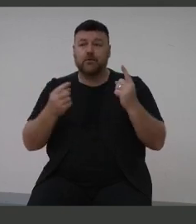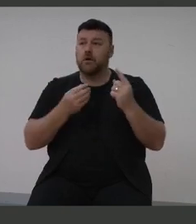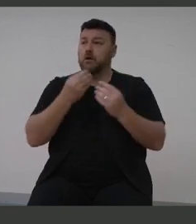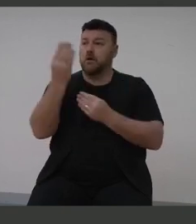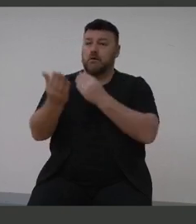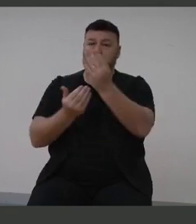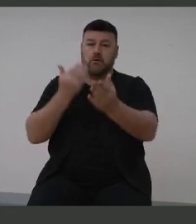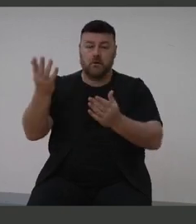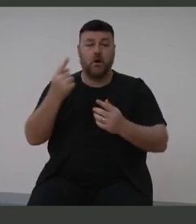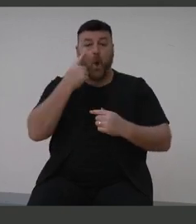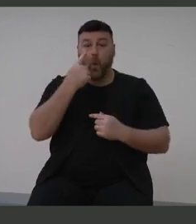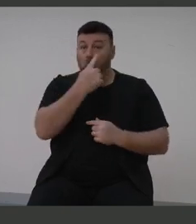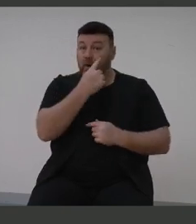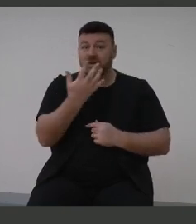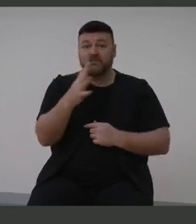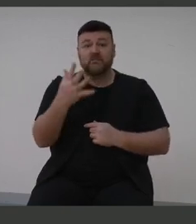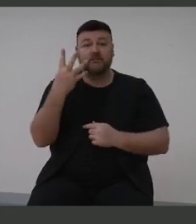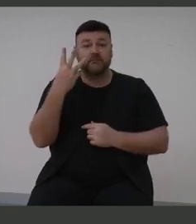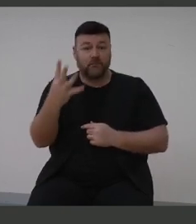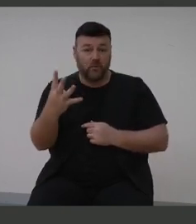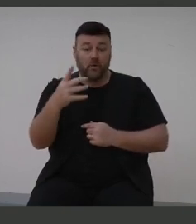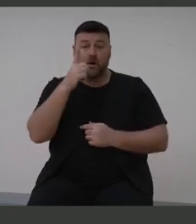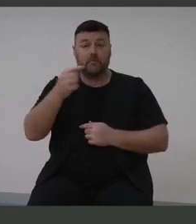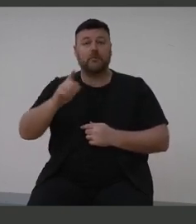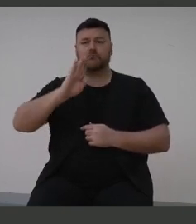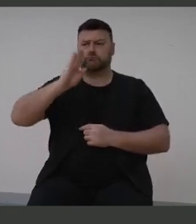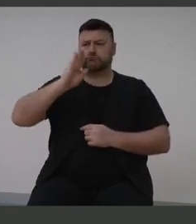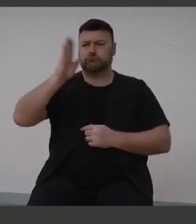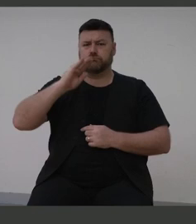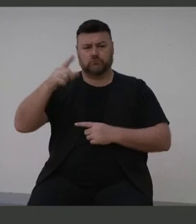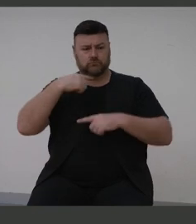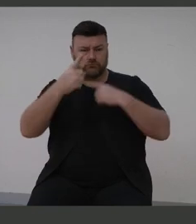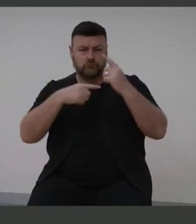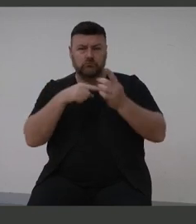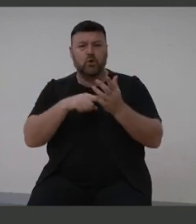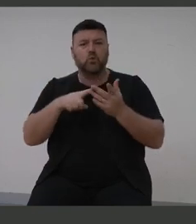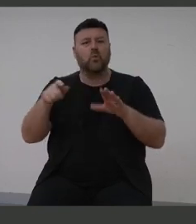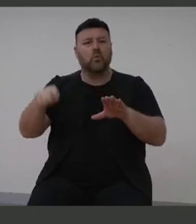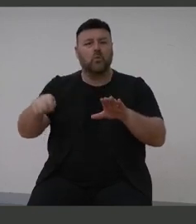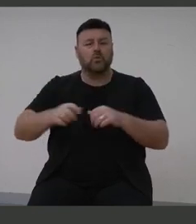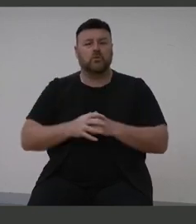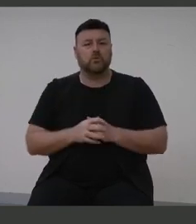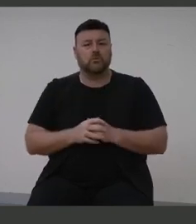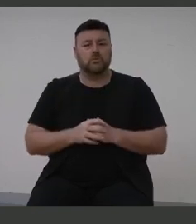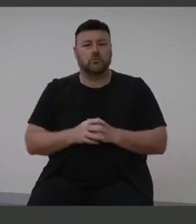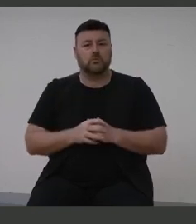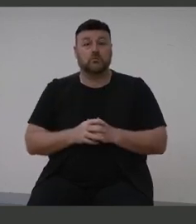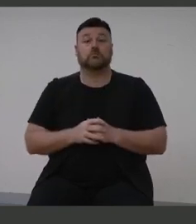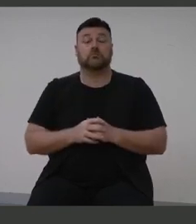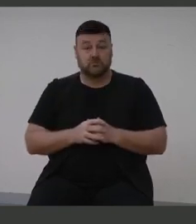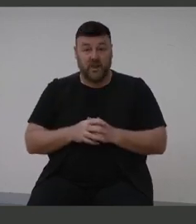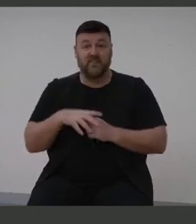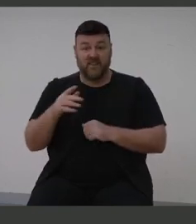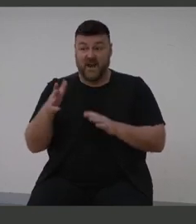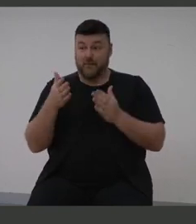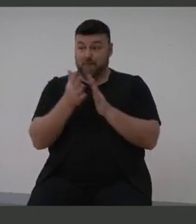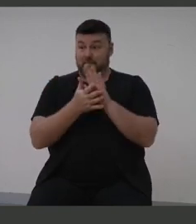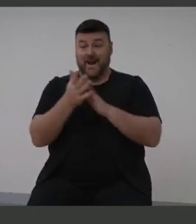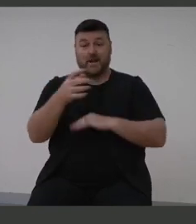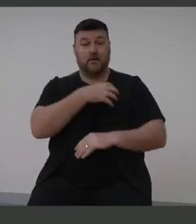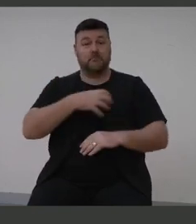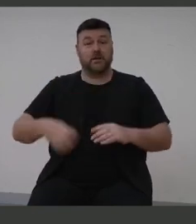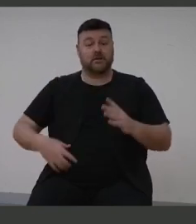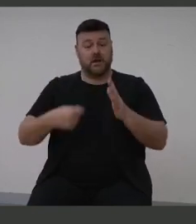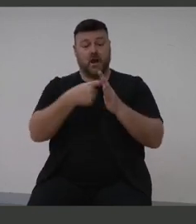The result was a great report from a parliamentary inquiry. It's empowering Minister Ken Wyatt to bring